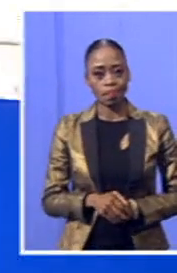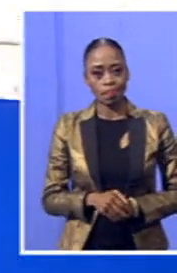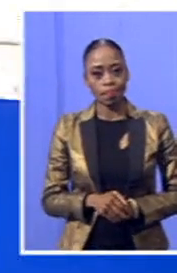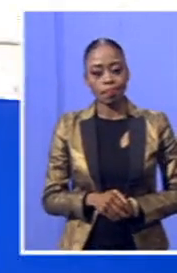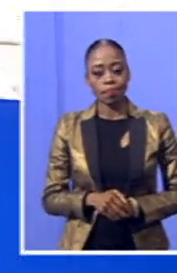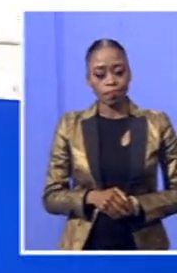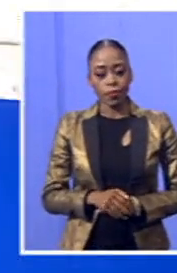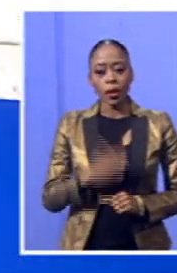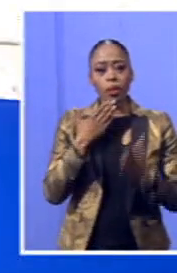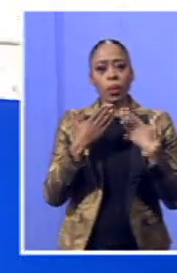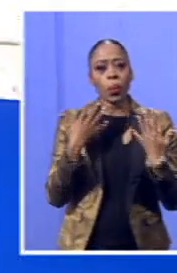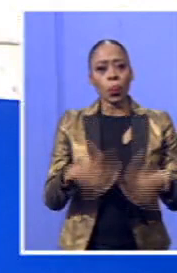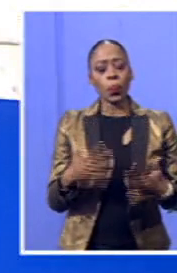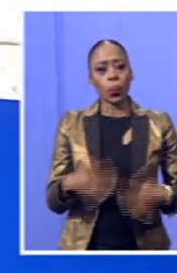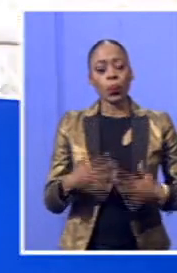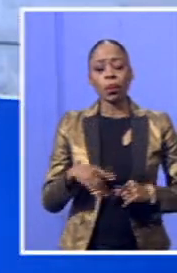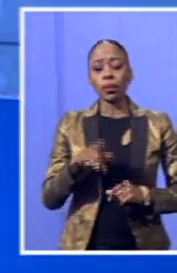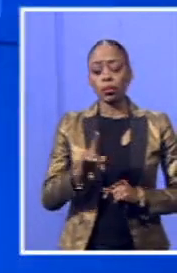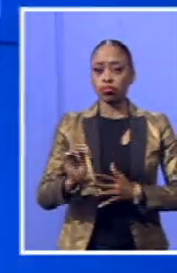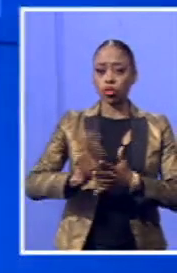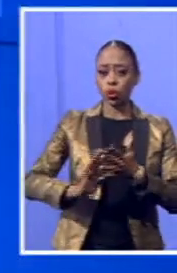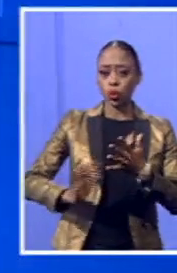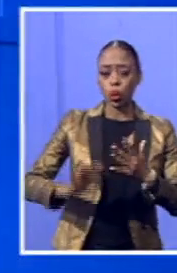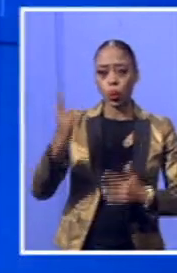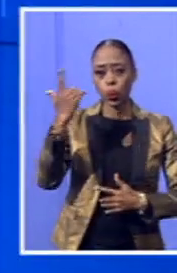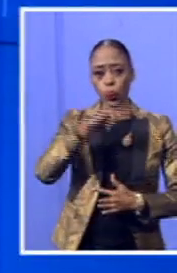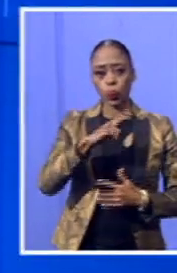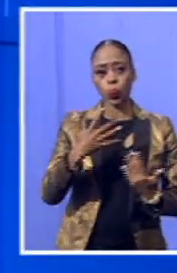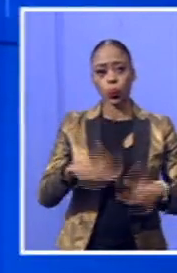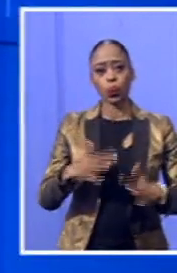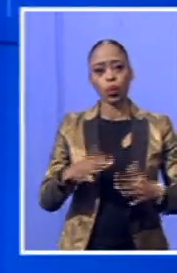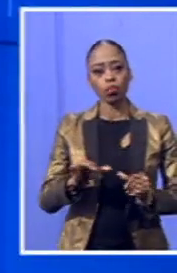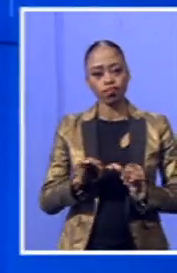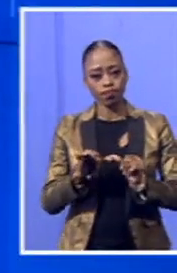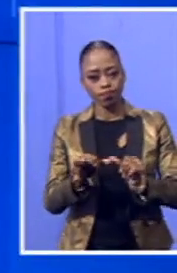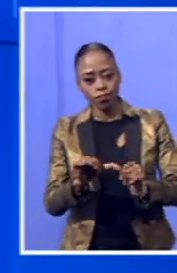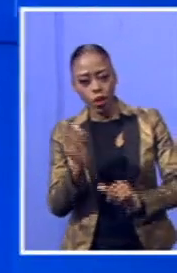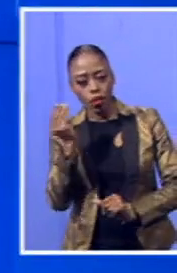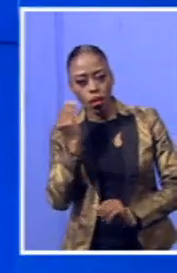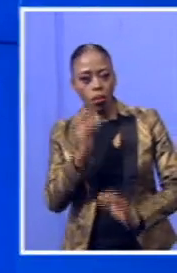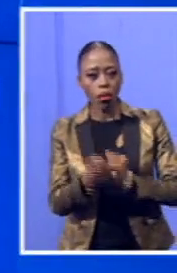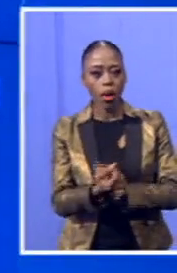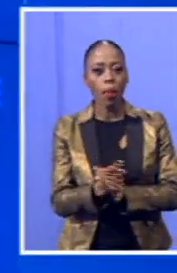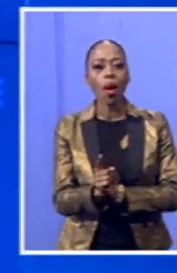Fuende, so I thank you so much for that really beautiful story and of course we'll continue to follow your zigzagging around the province.